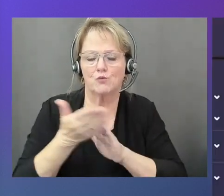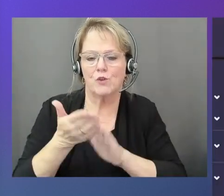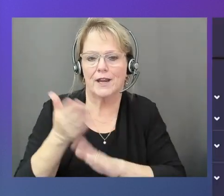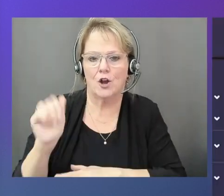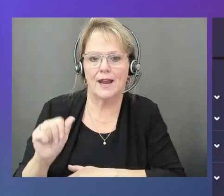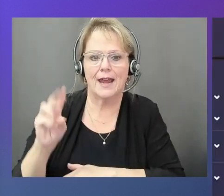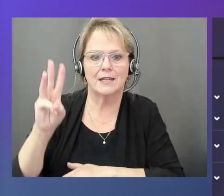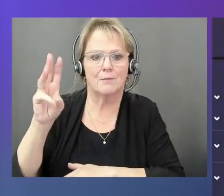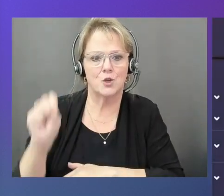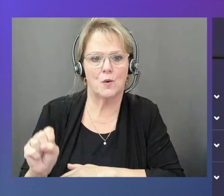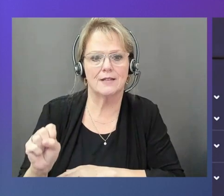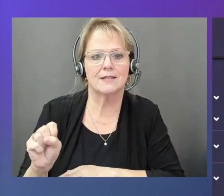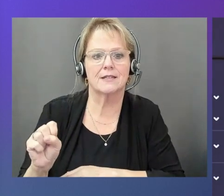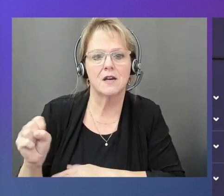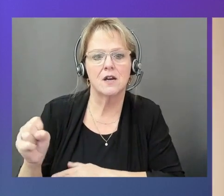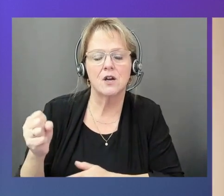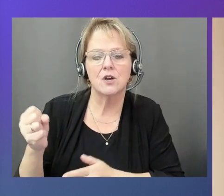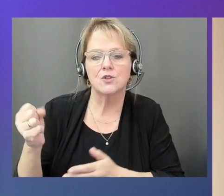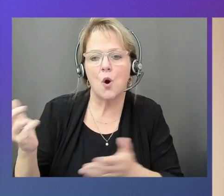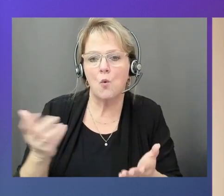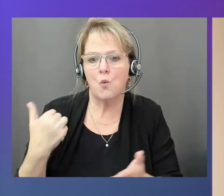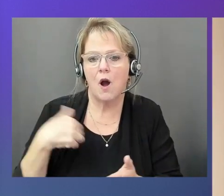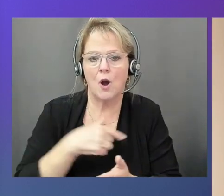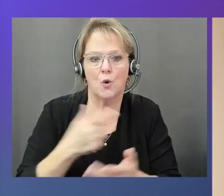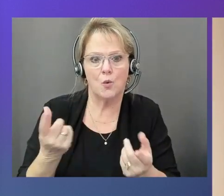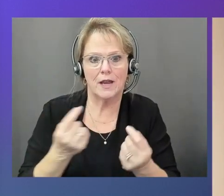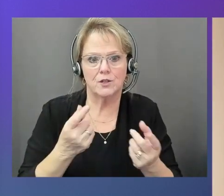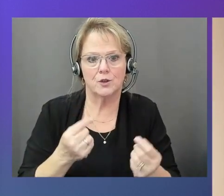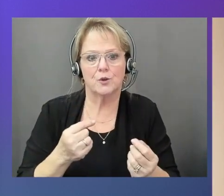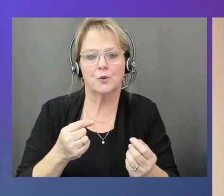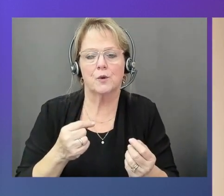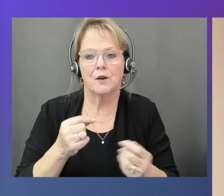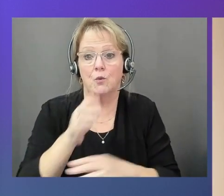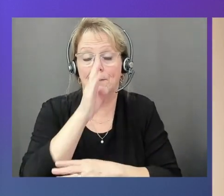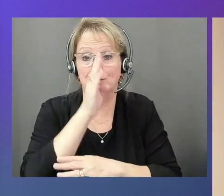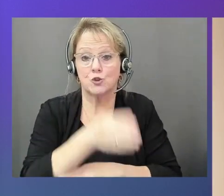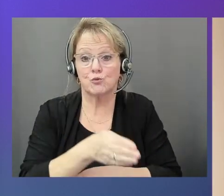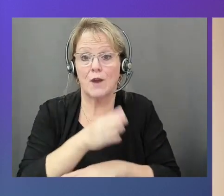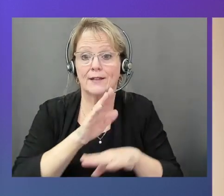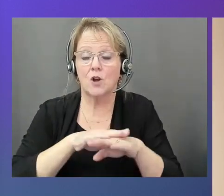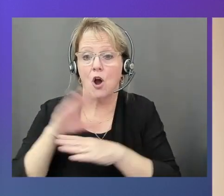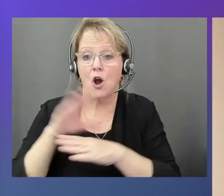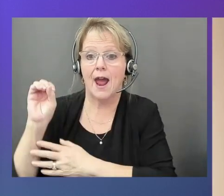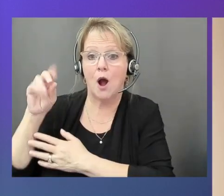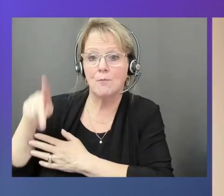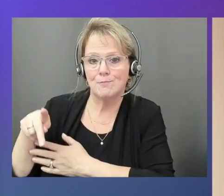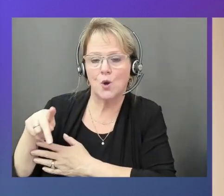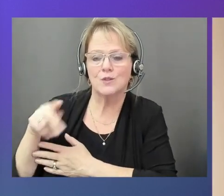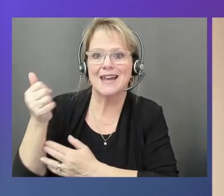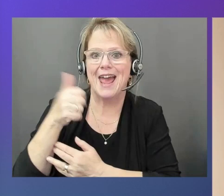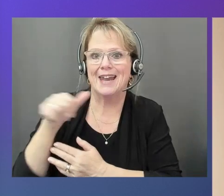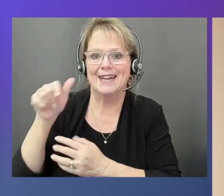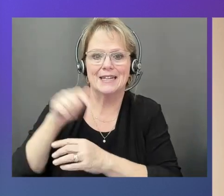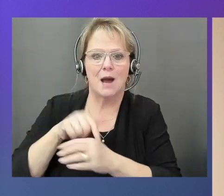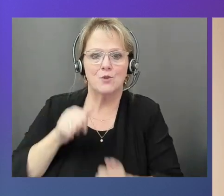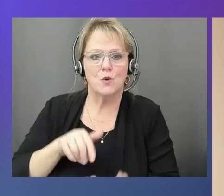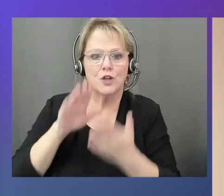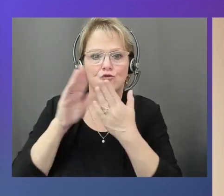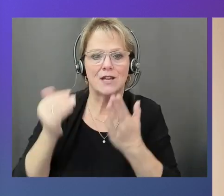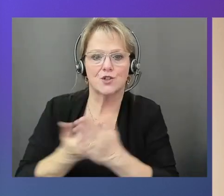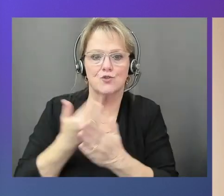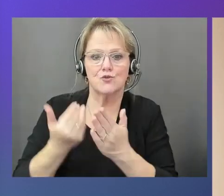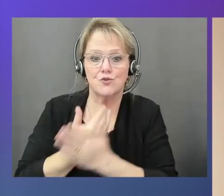we will actually deploy that model directly on Outpost. So anytime you ingest new data, you will actually run the latest model.